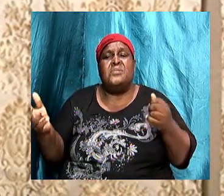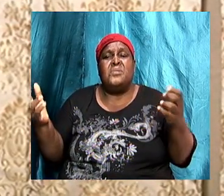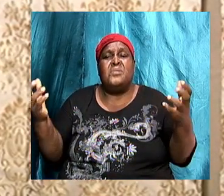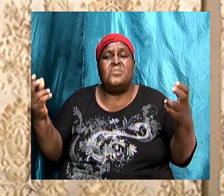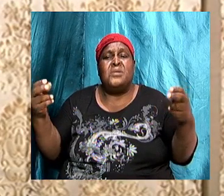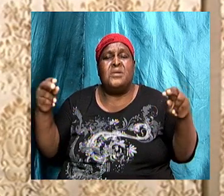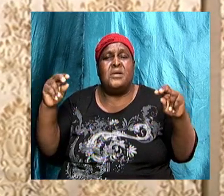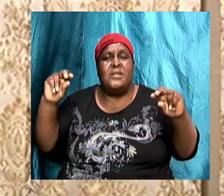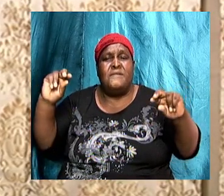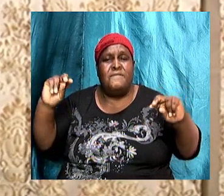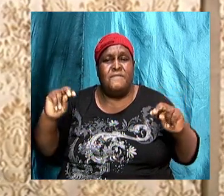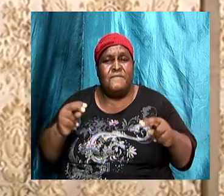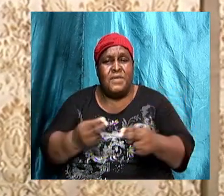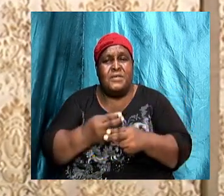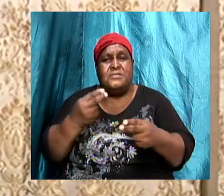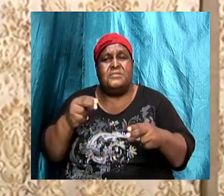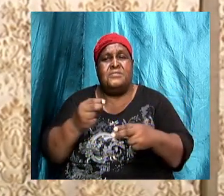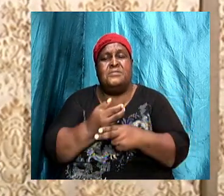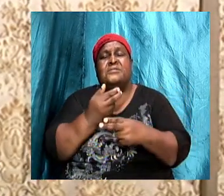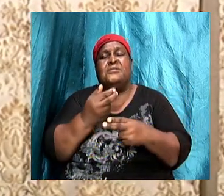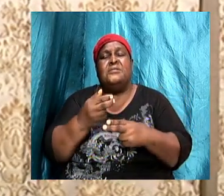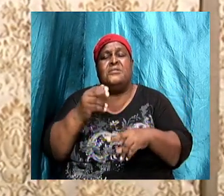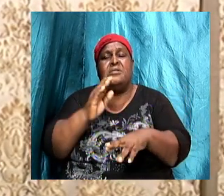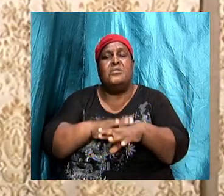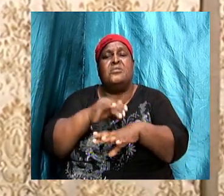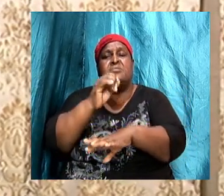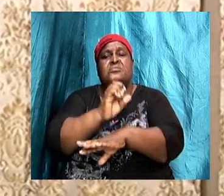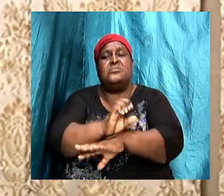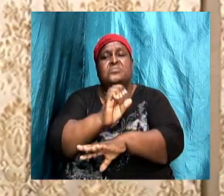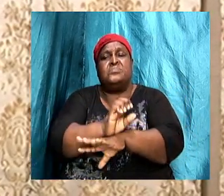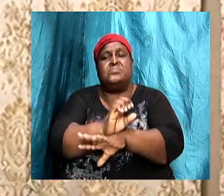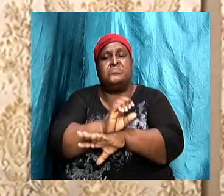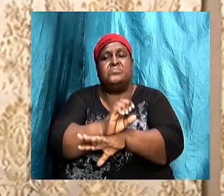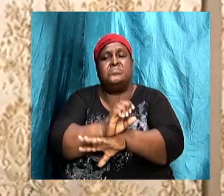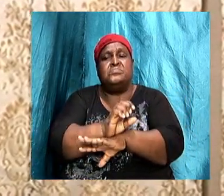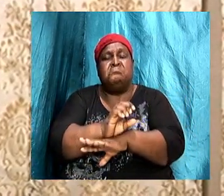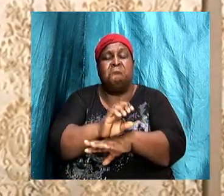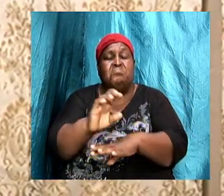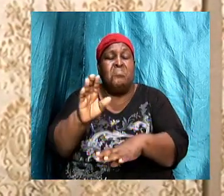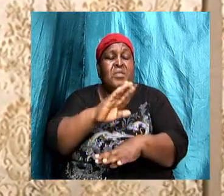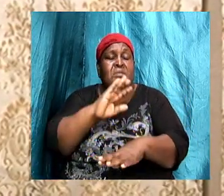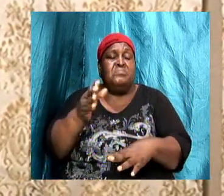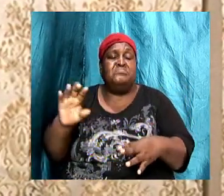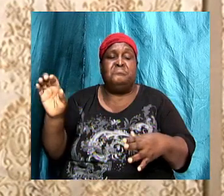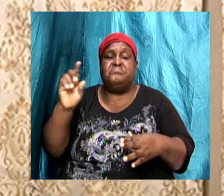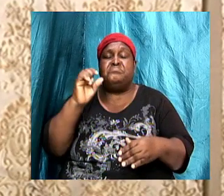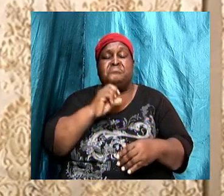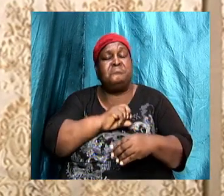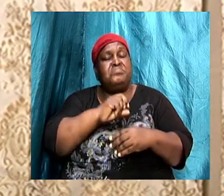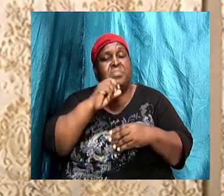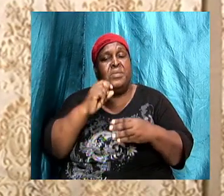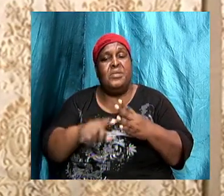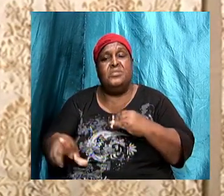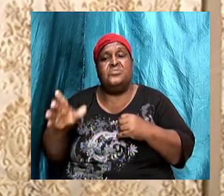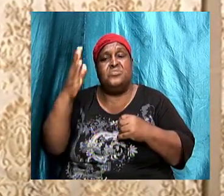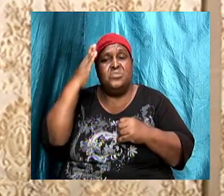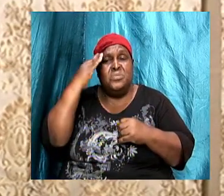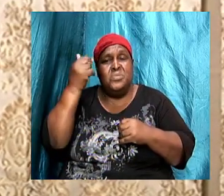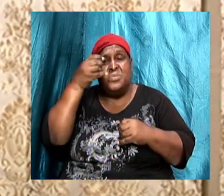on the church we nevertheless who know the Lord who are